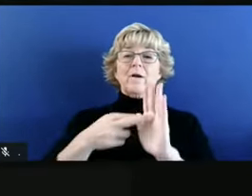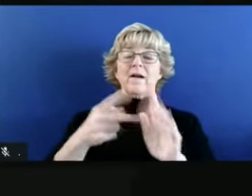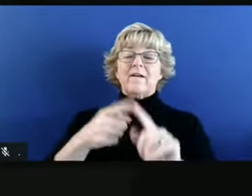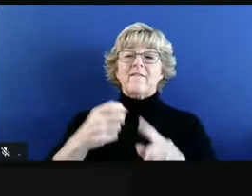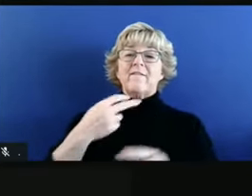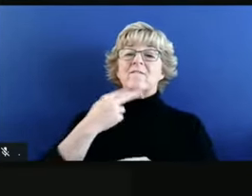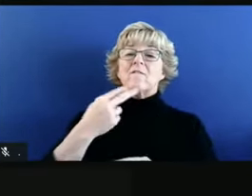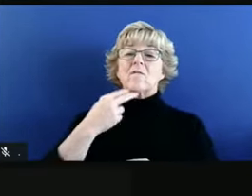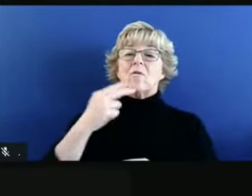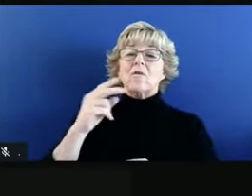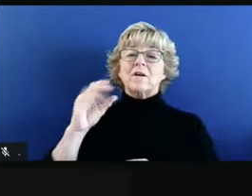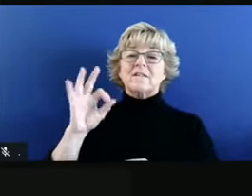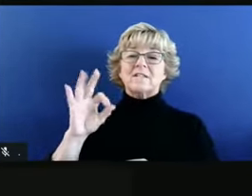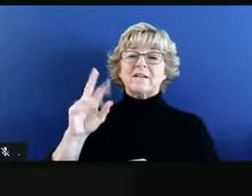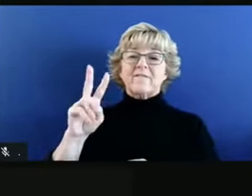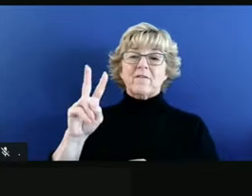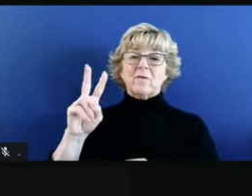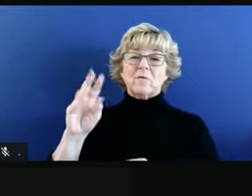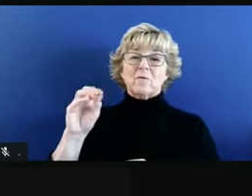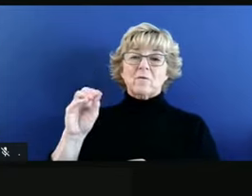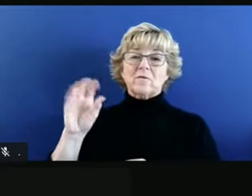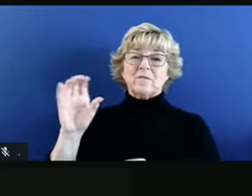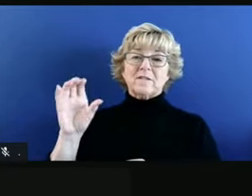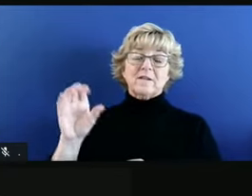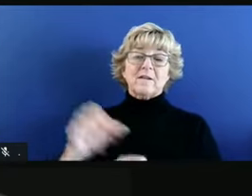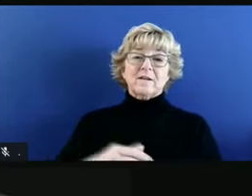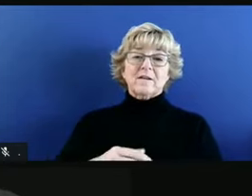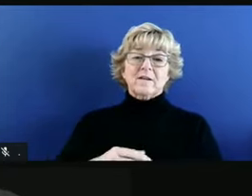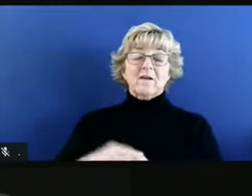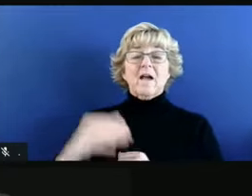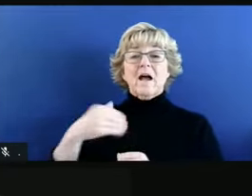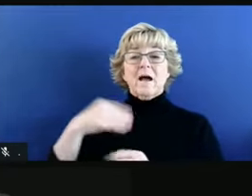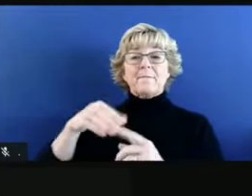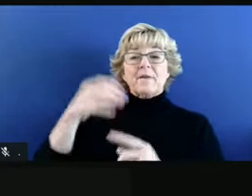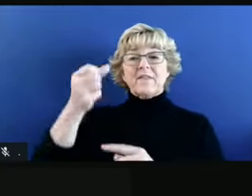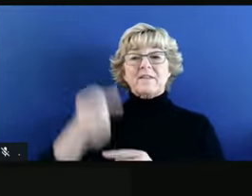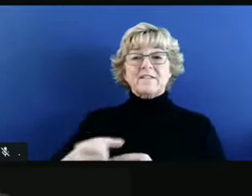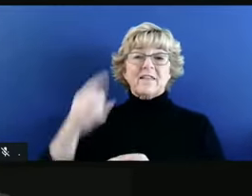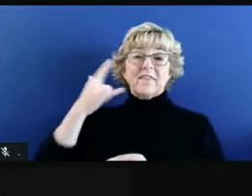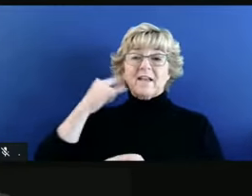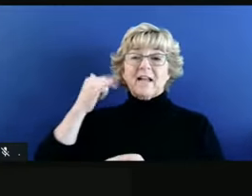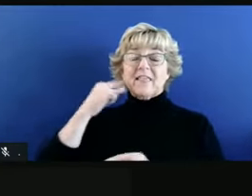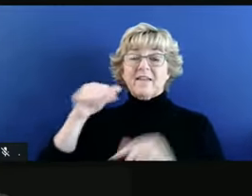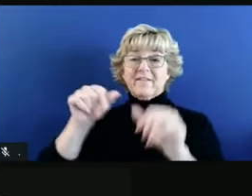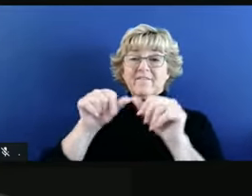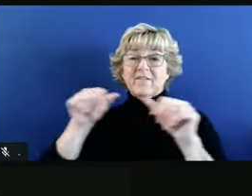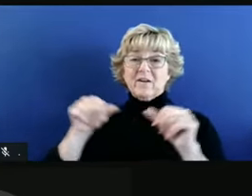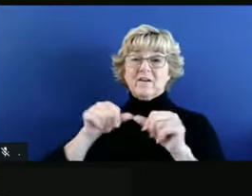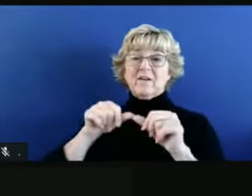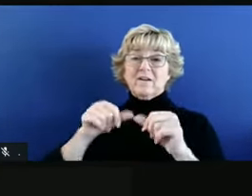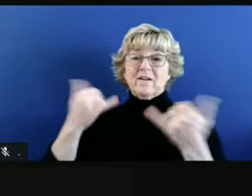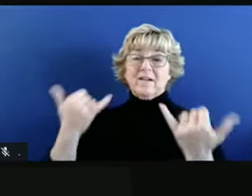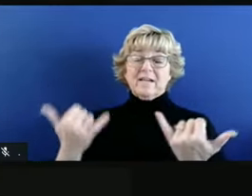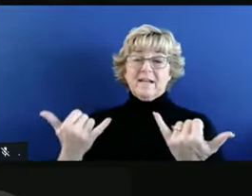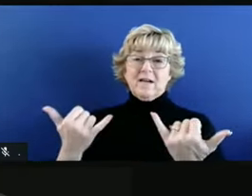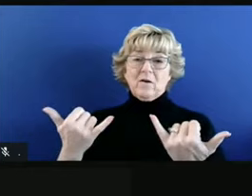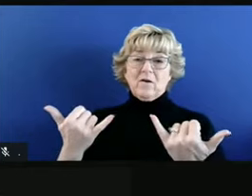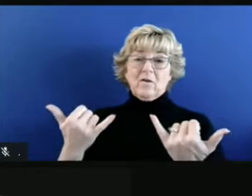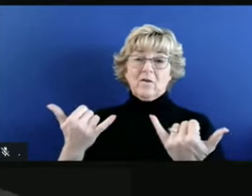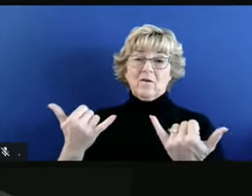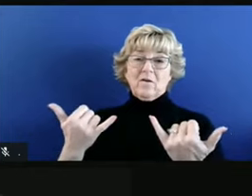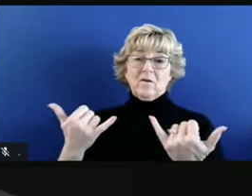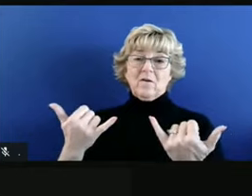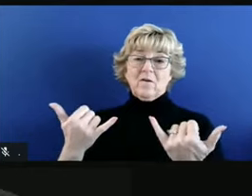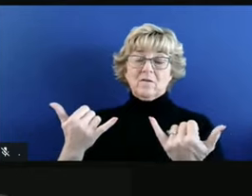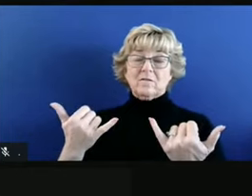Hi, Dr. Galley. Thanks for taking our questions. Mine's kind of specific to the Southern California region. Now that the state's kind of had, you know,